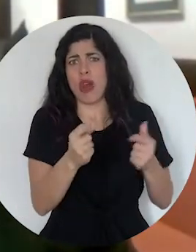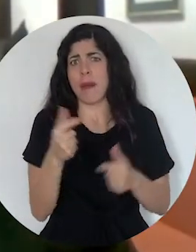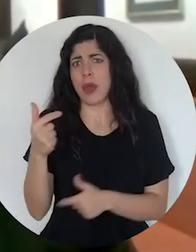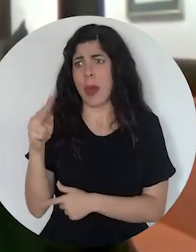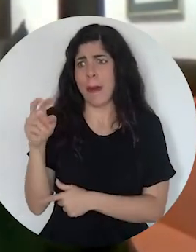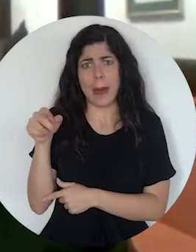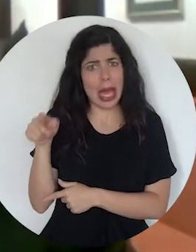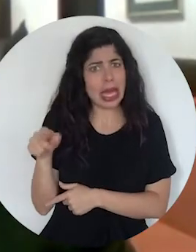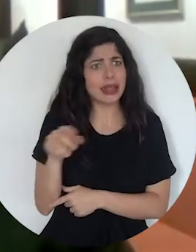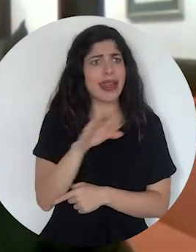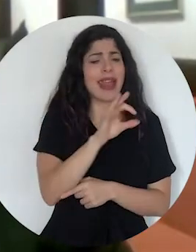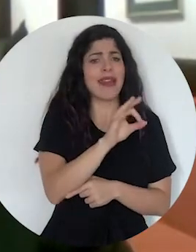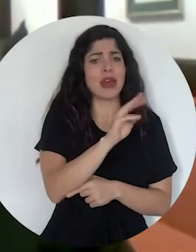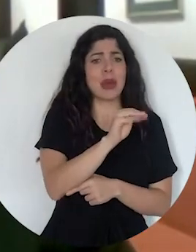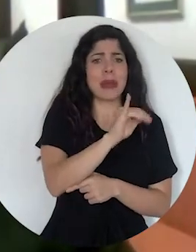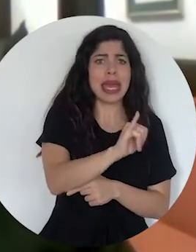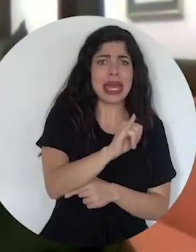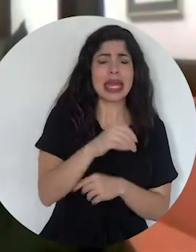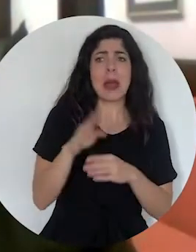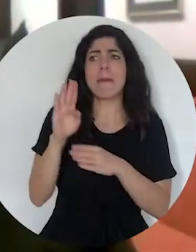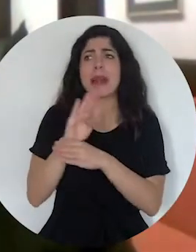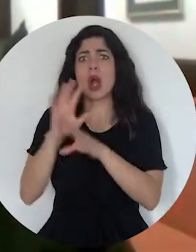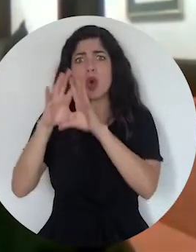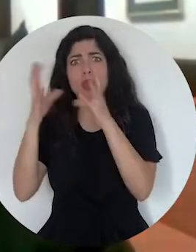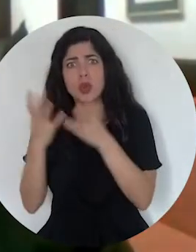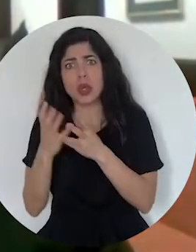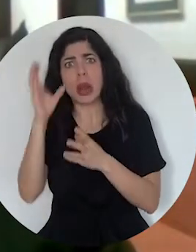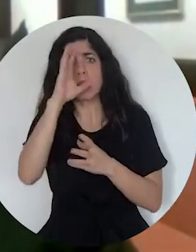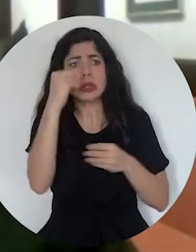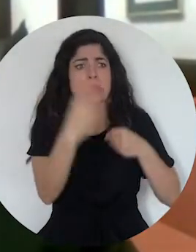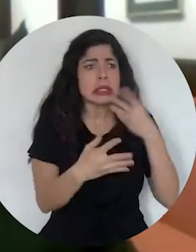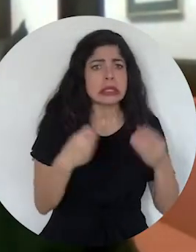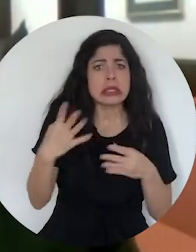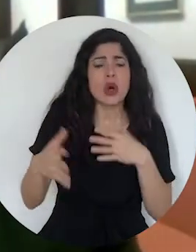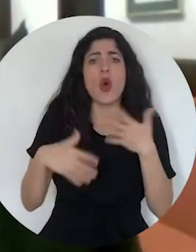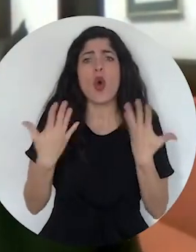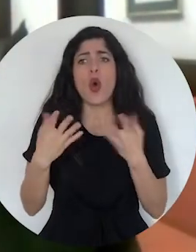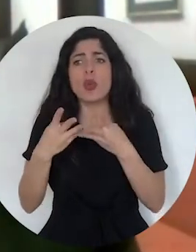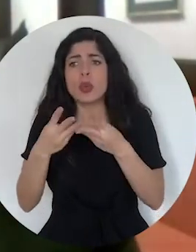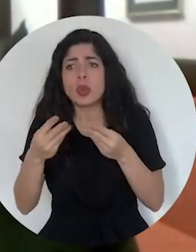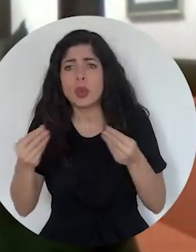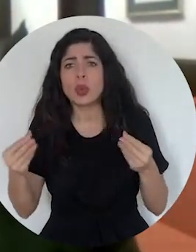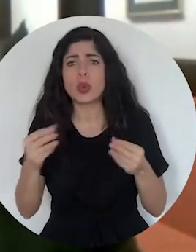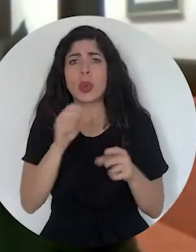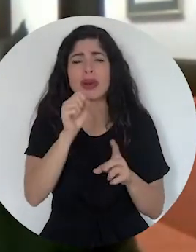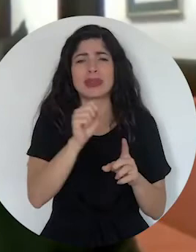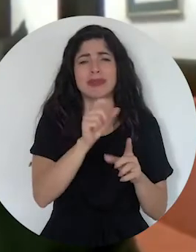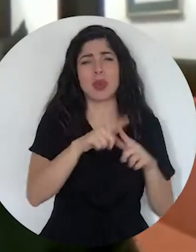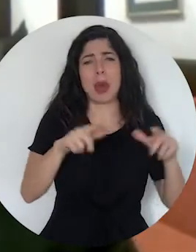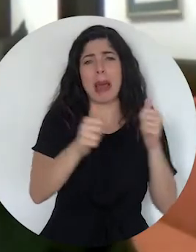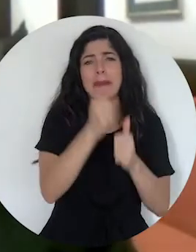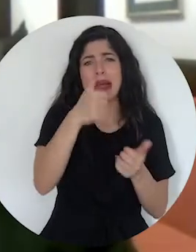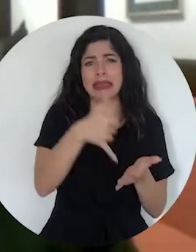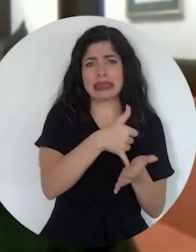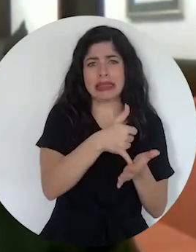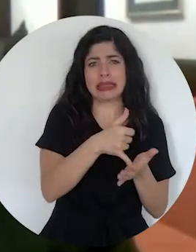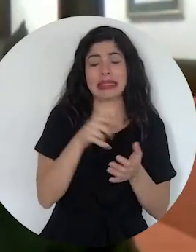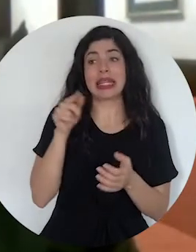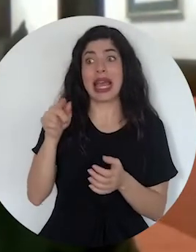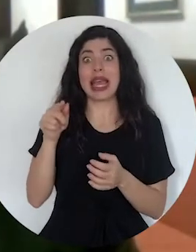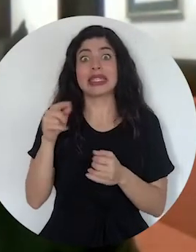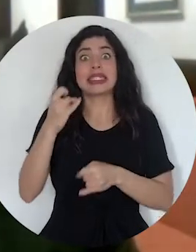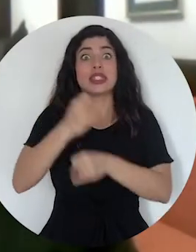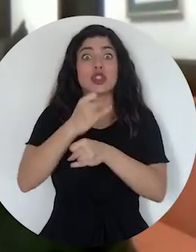by the G20, the IMF, and the World Bank to provide relief to the most vulnerable prove the key role